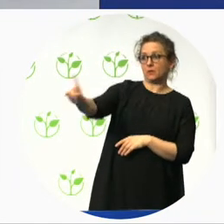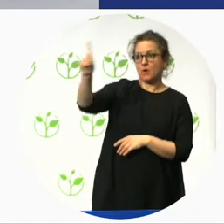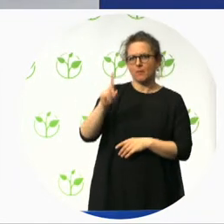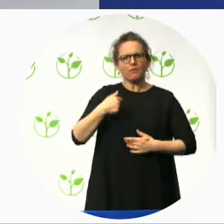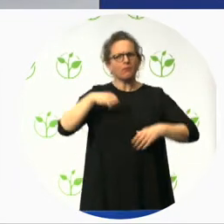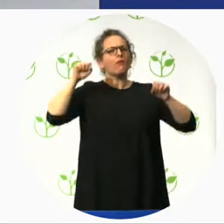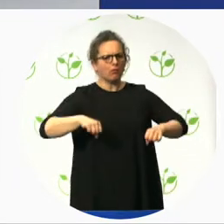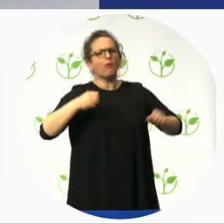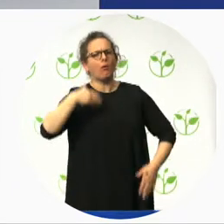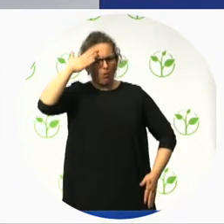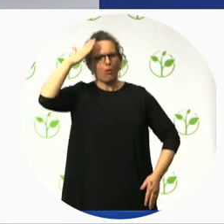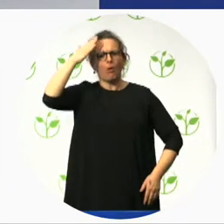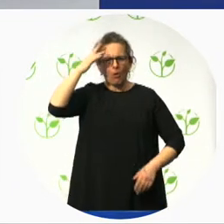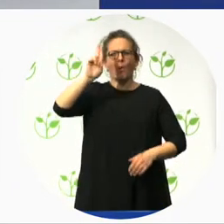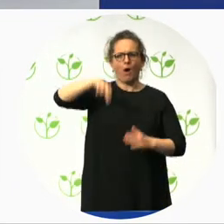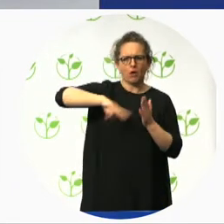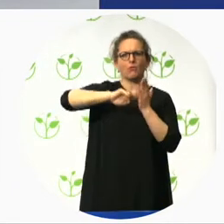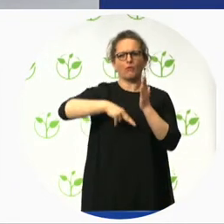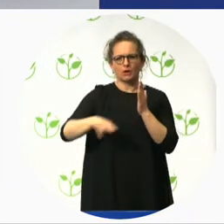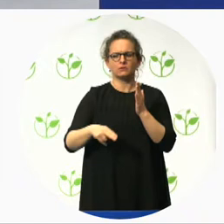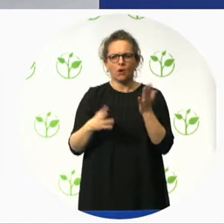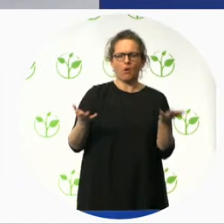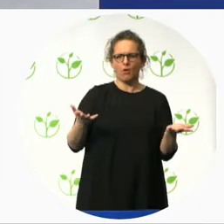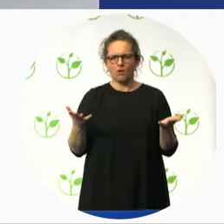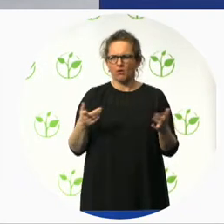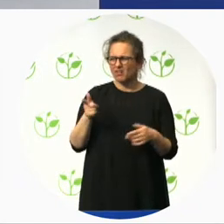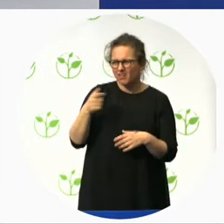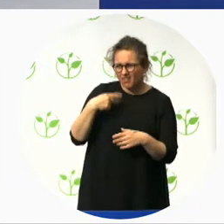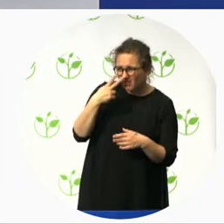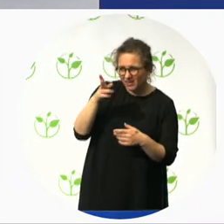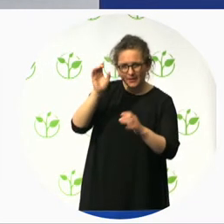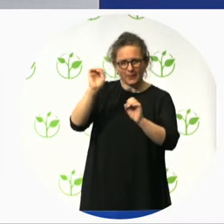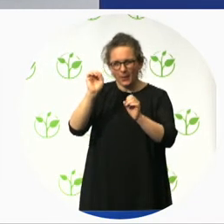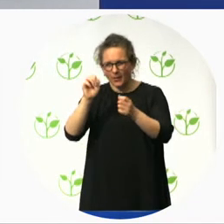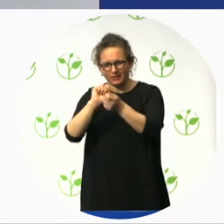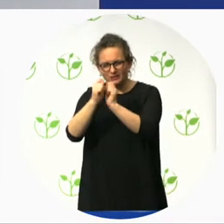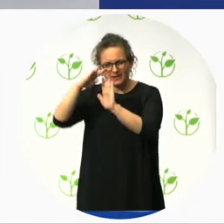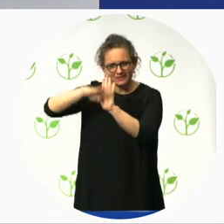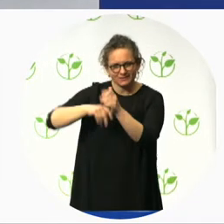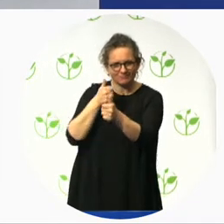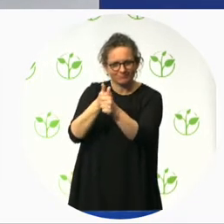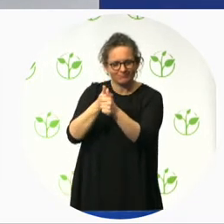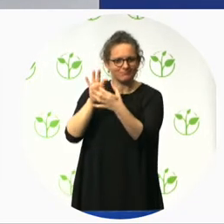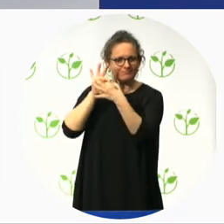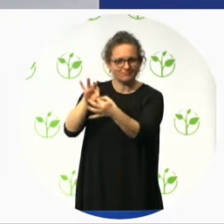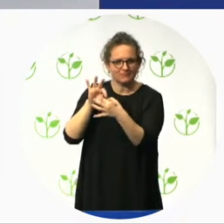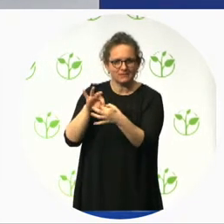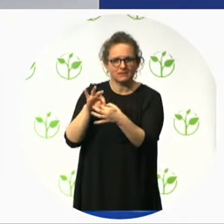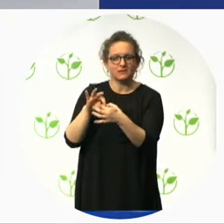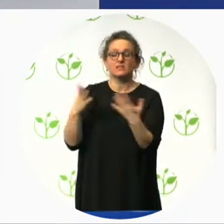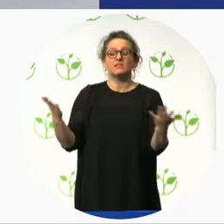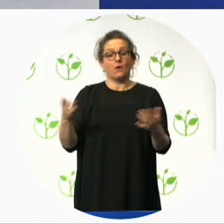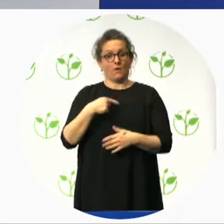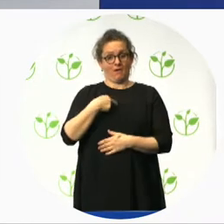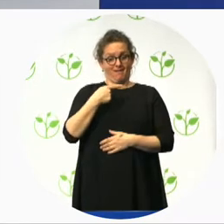The identified need for valentation of those working in the field of accessibility was recognized by Gates who has filled this important